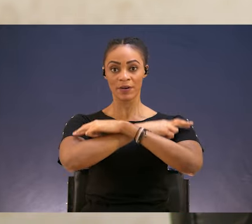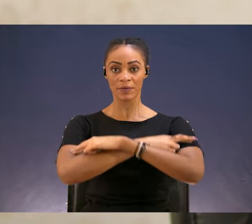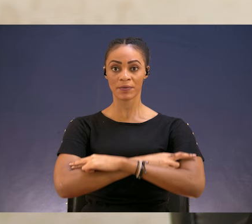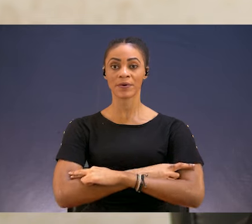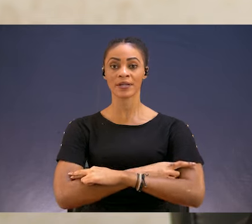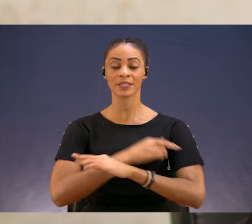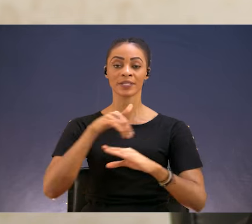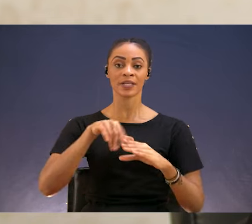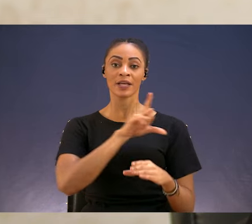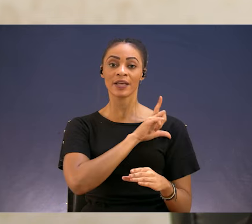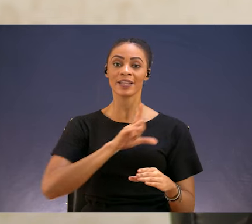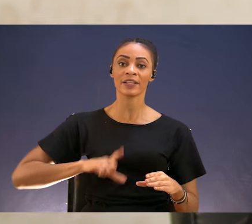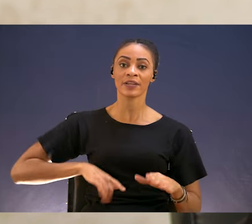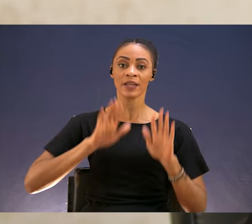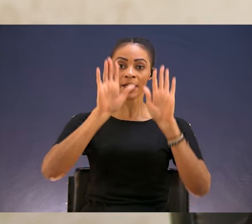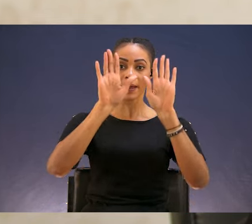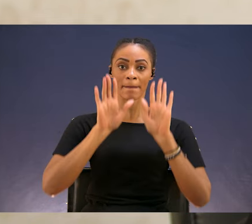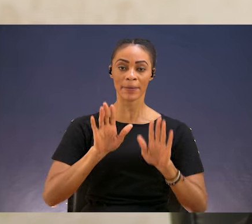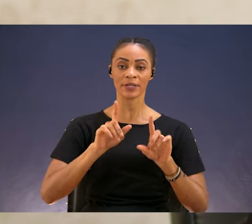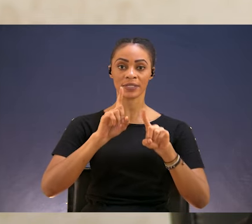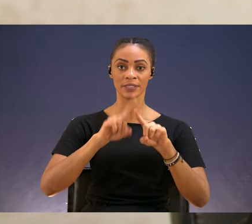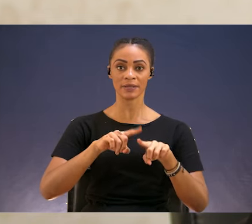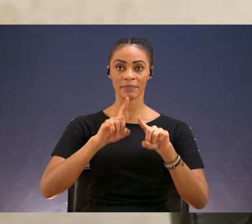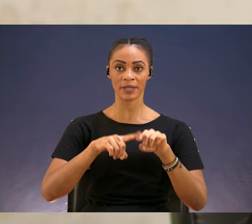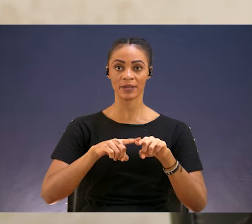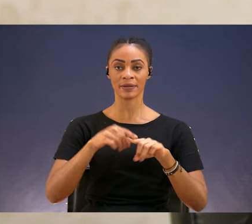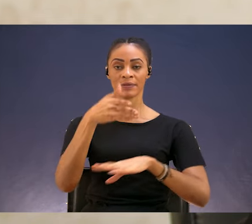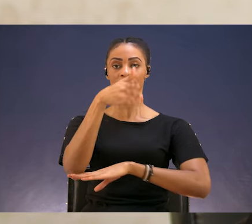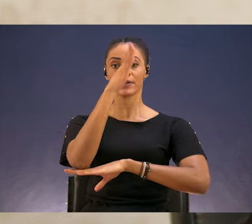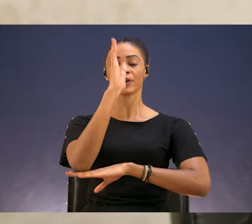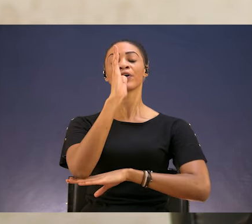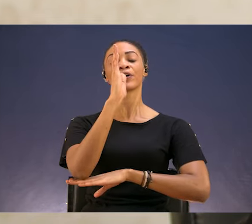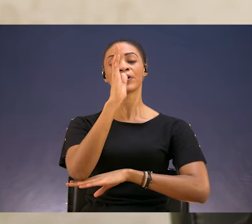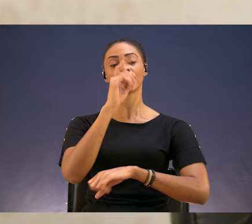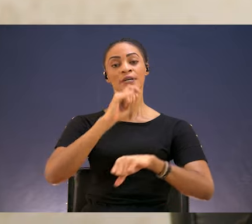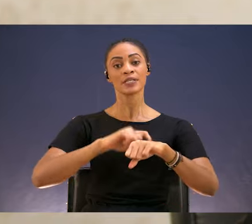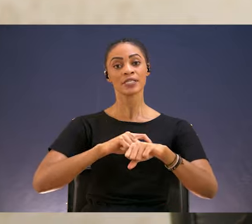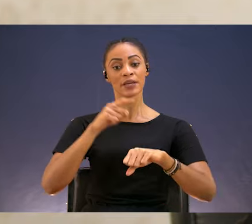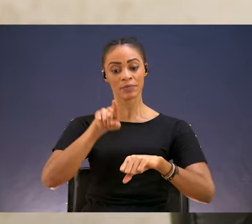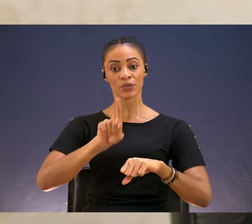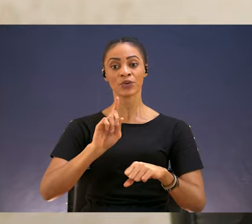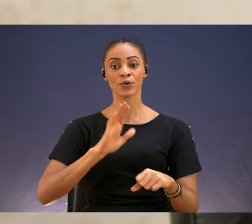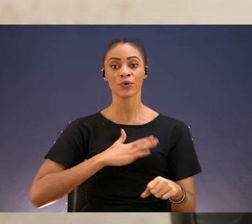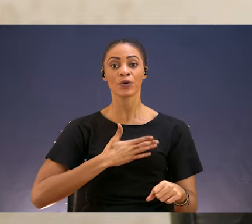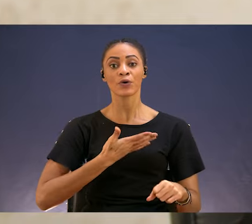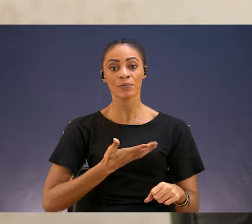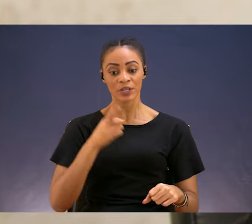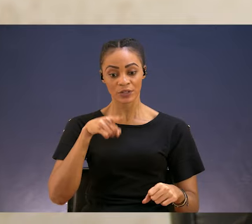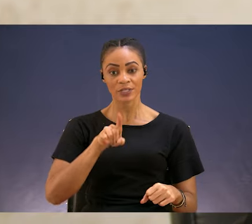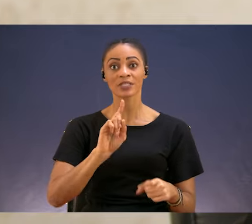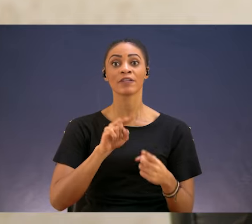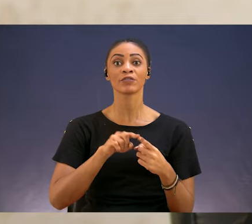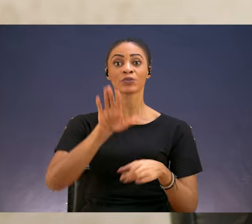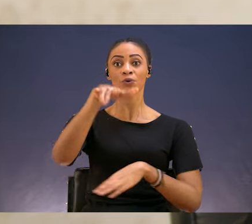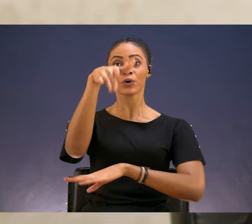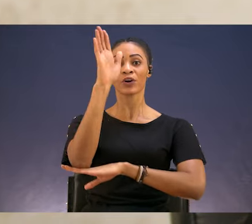rest in the Lord. It is so important to lean on him, rest on him. And once you have committed yourself to him,